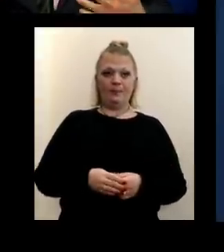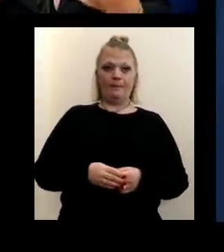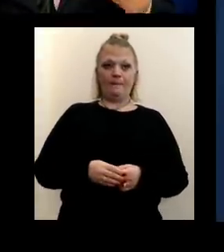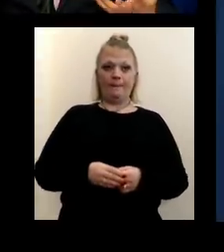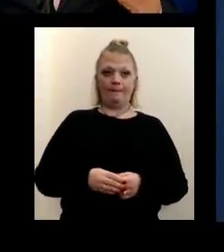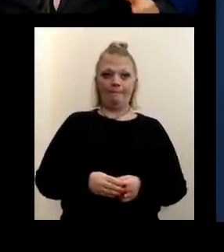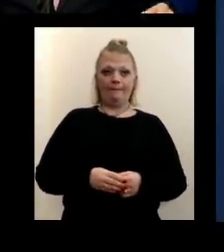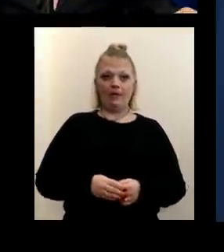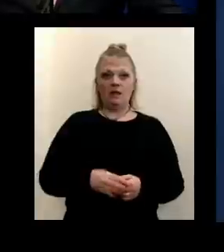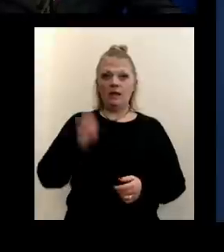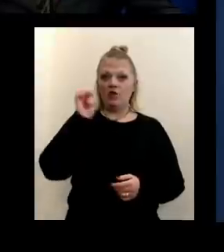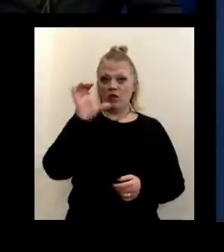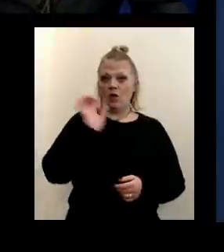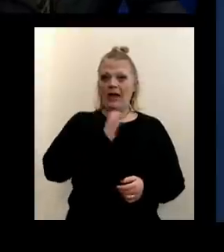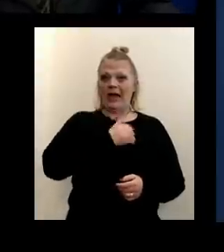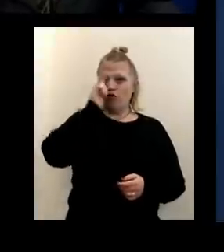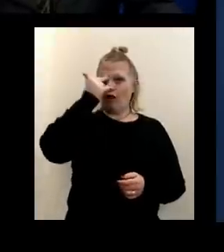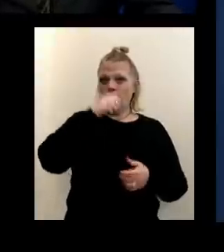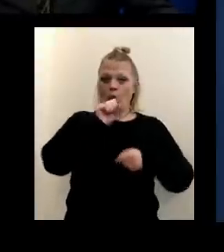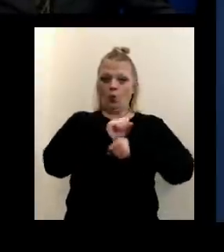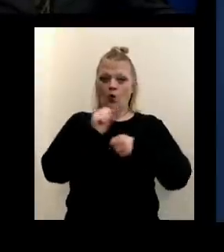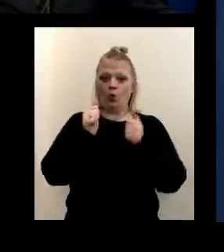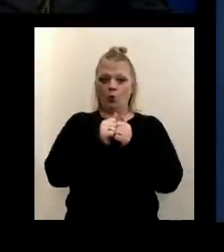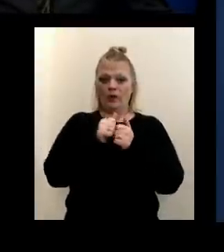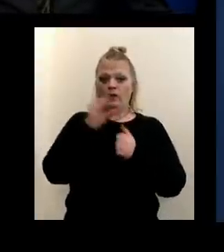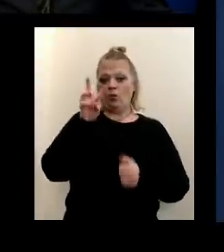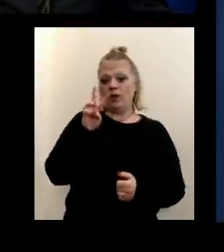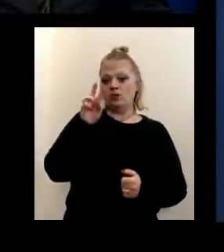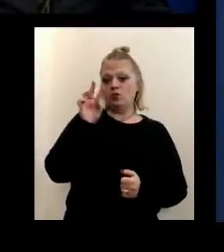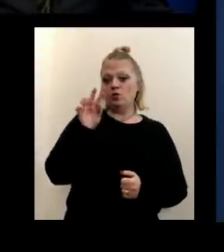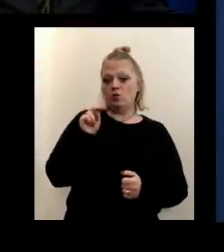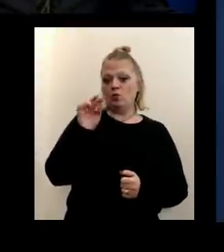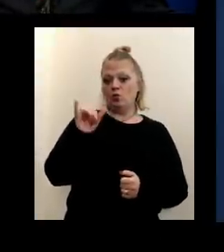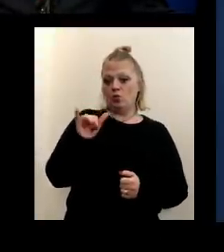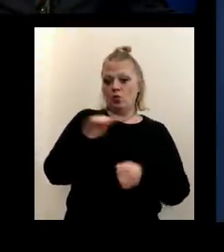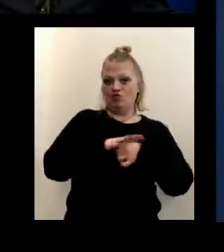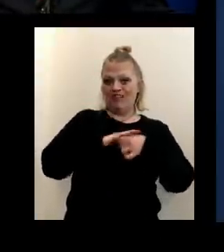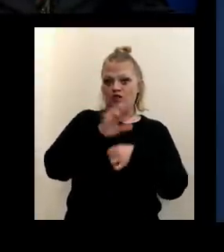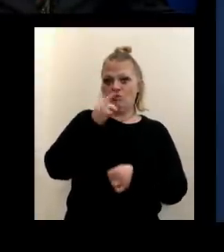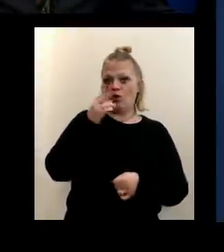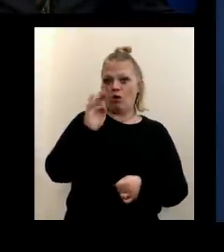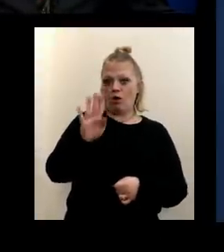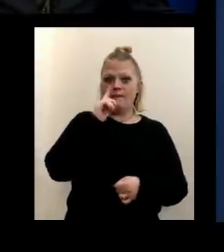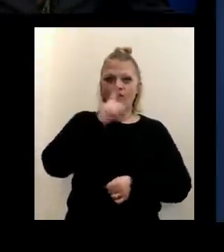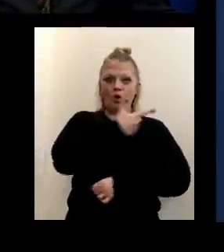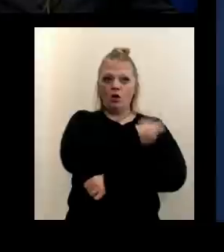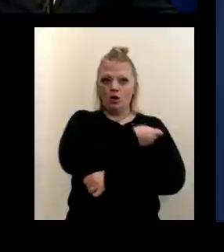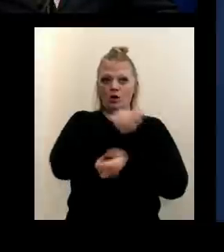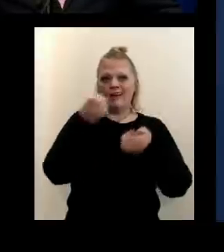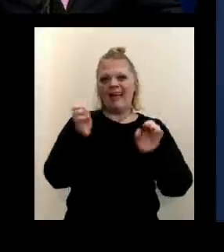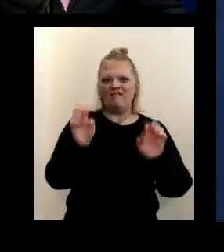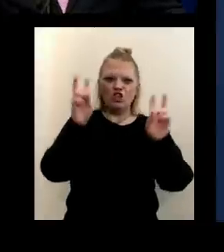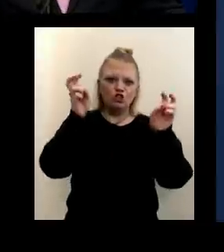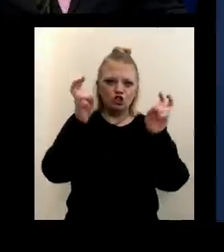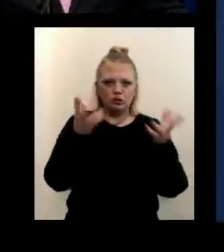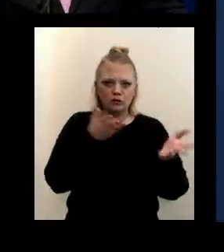Erie County, our government is working with the Western New York Regional Hub on vaccination efforts. For example,